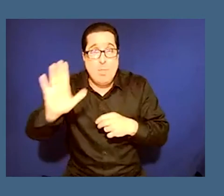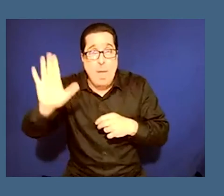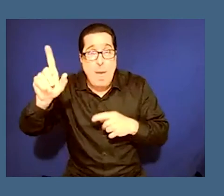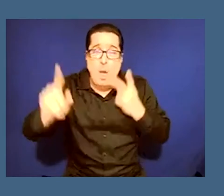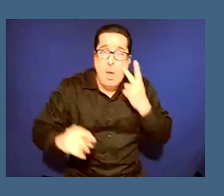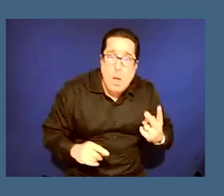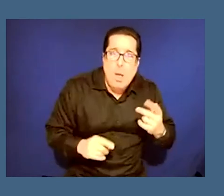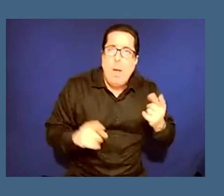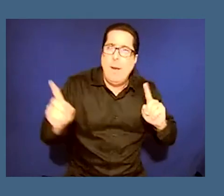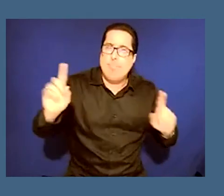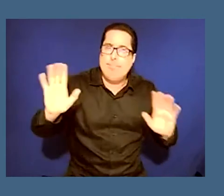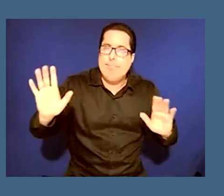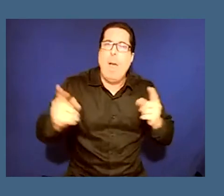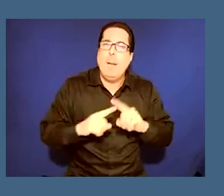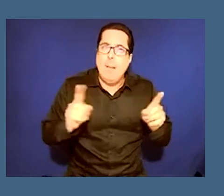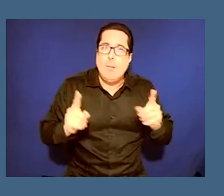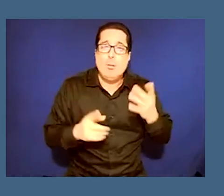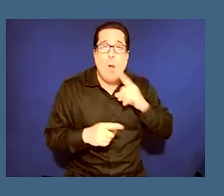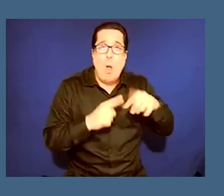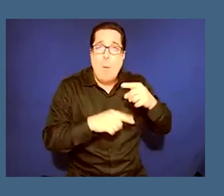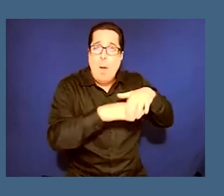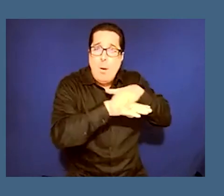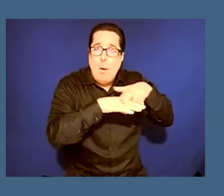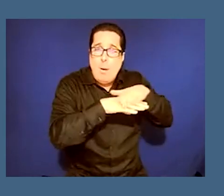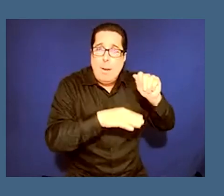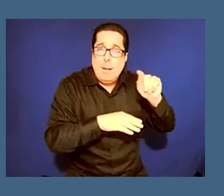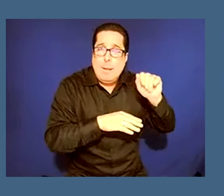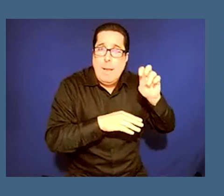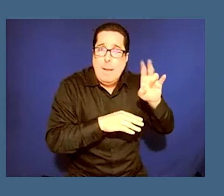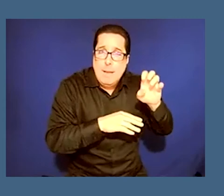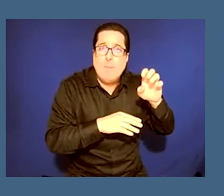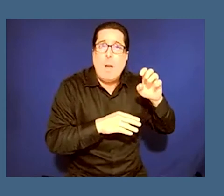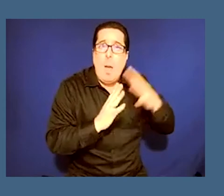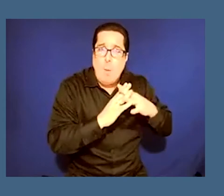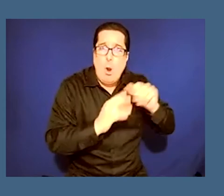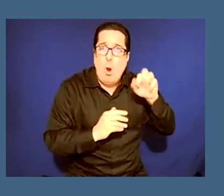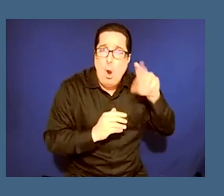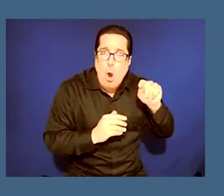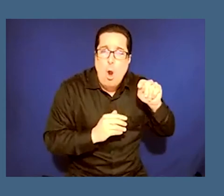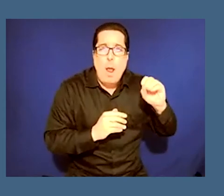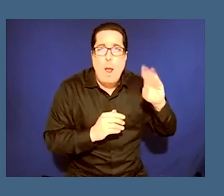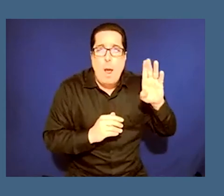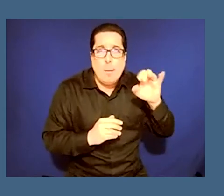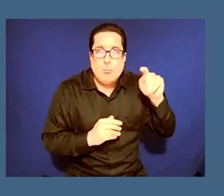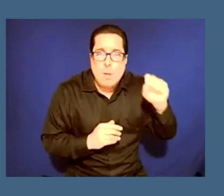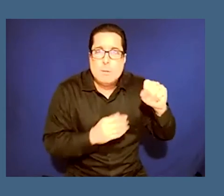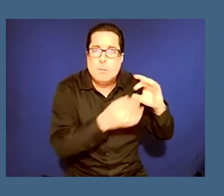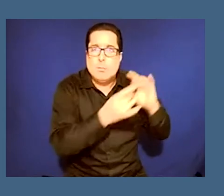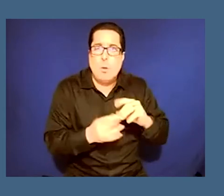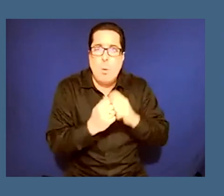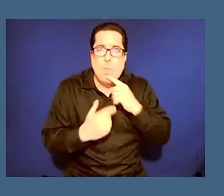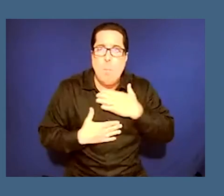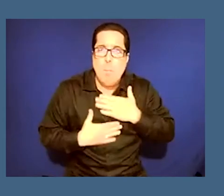about like native american art and like burial objects objects that were supposed to remain with the bodies of um